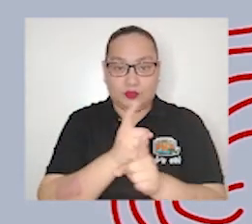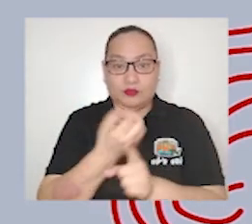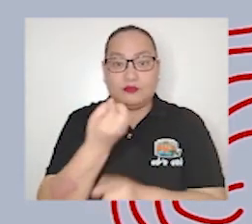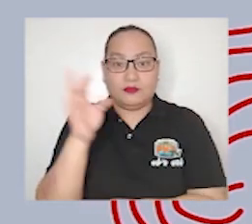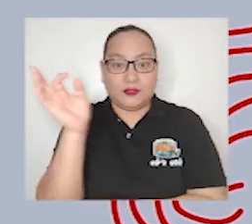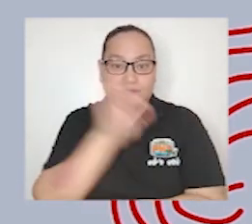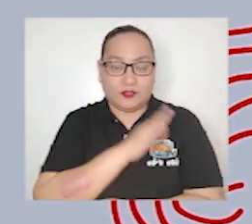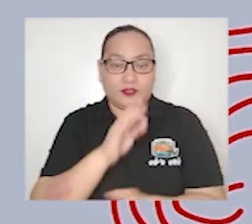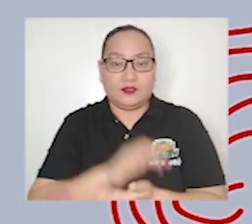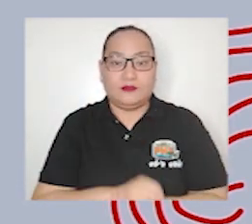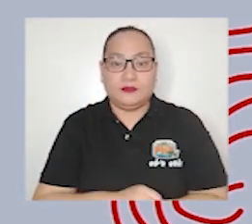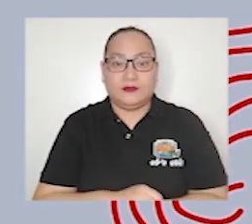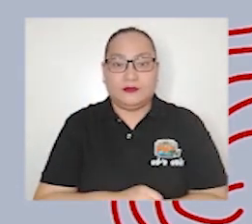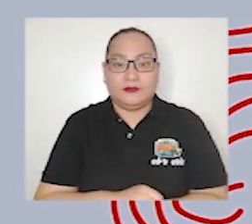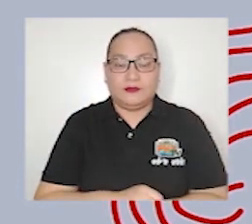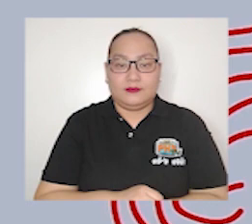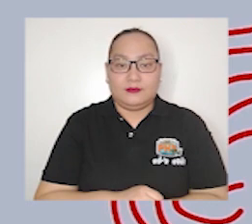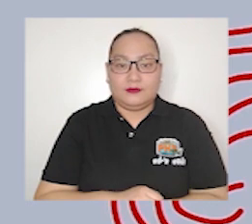or false